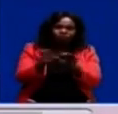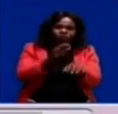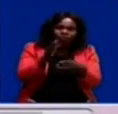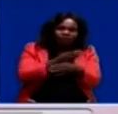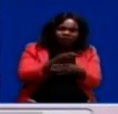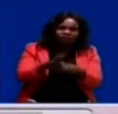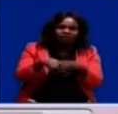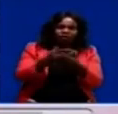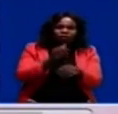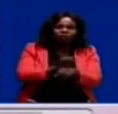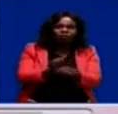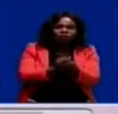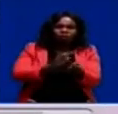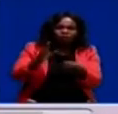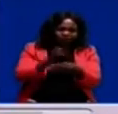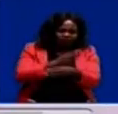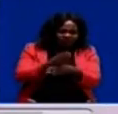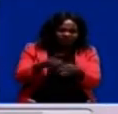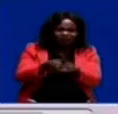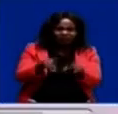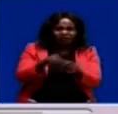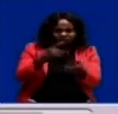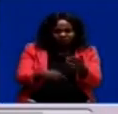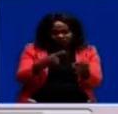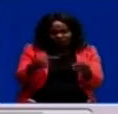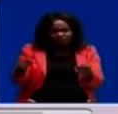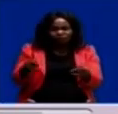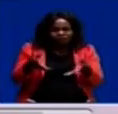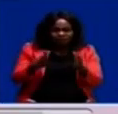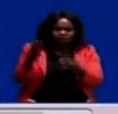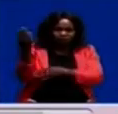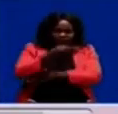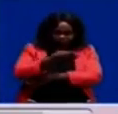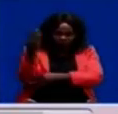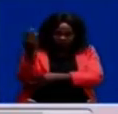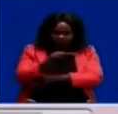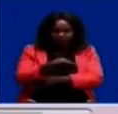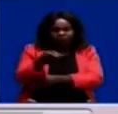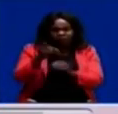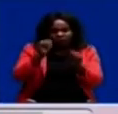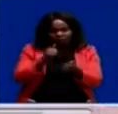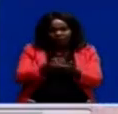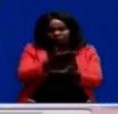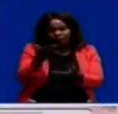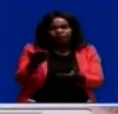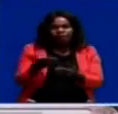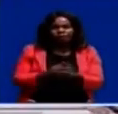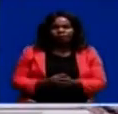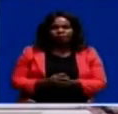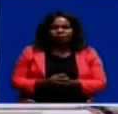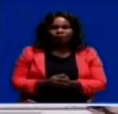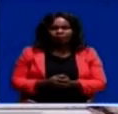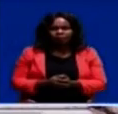to work on their business and what goods are allowed at the border and the like, I think that was going to help them in one or another. Nchano Mwana